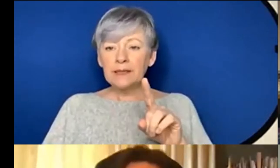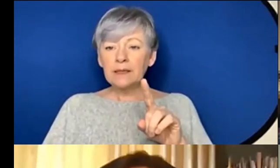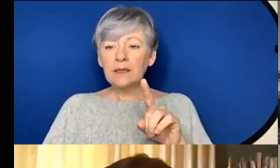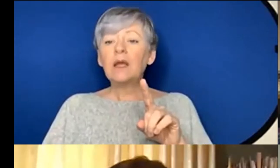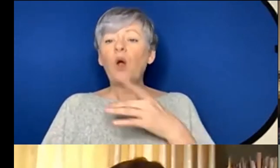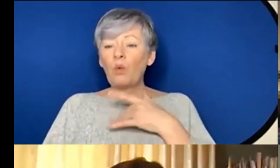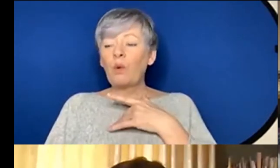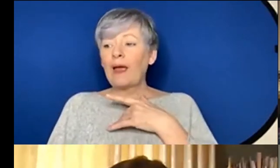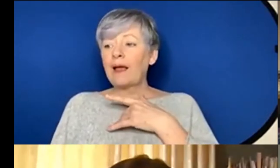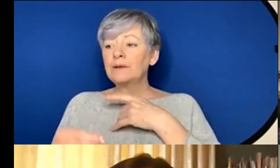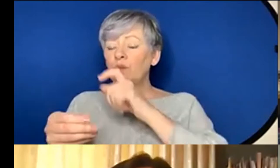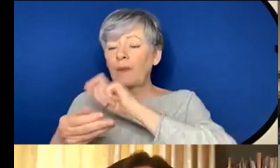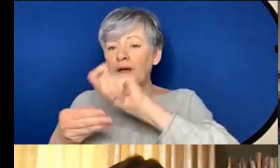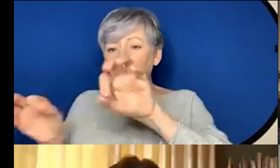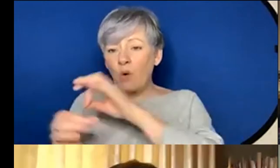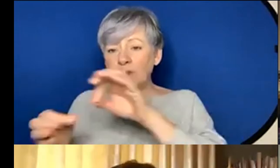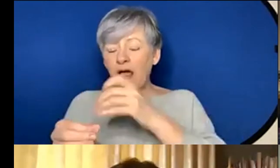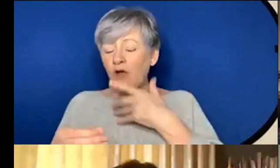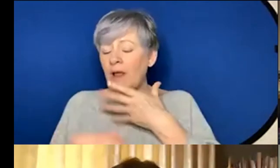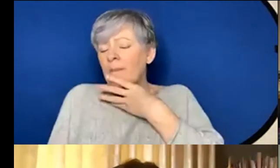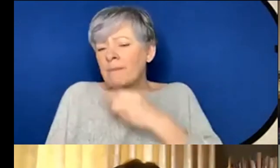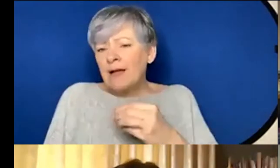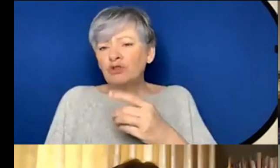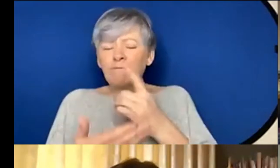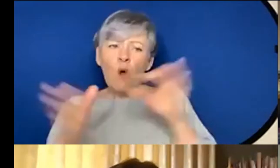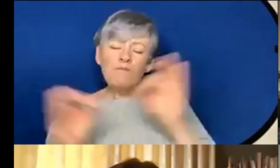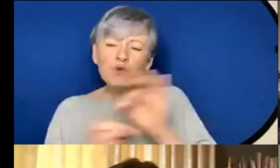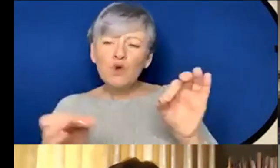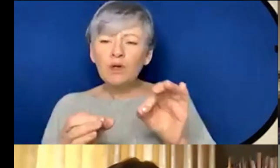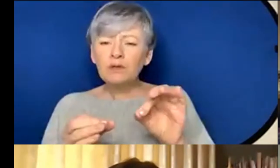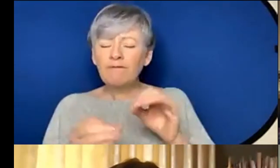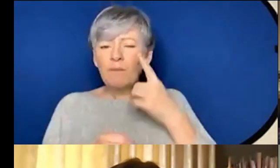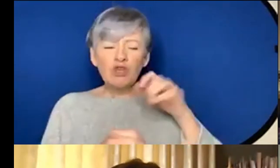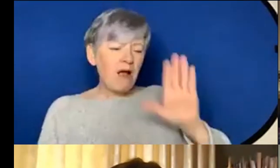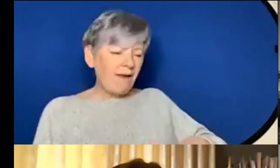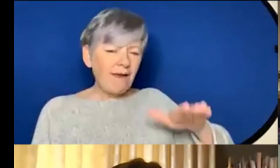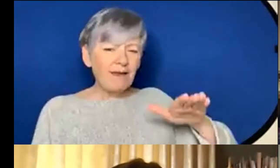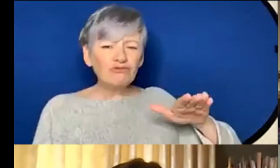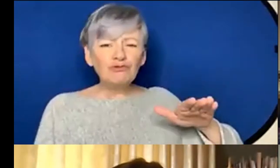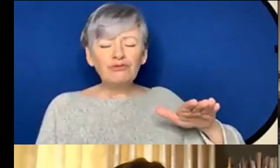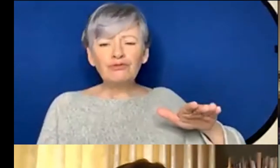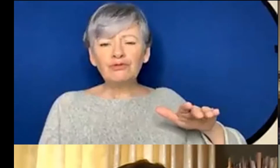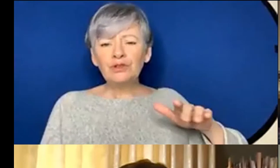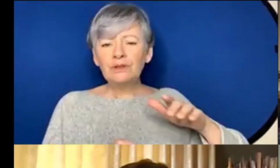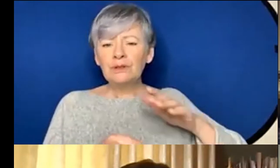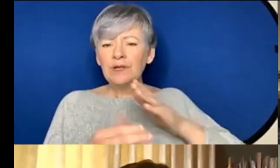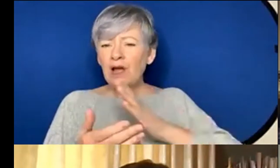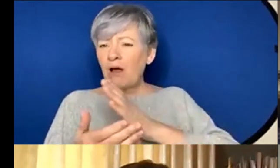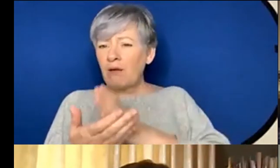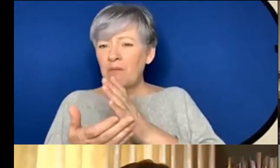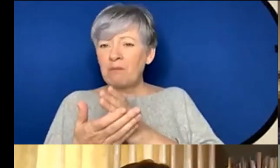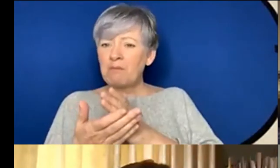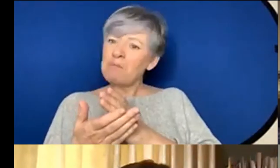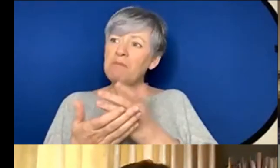it comes to composing I've always had a real passion for um music from a very young age I mean there's I think my awesome